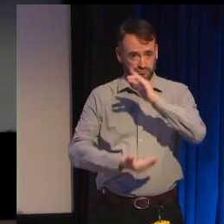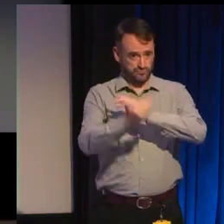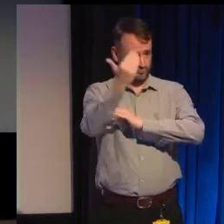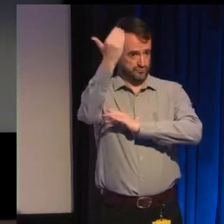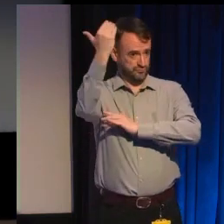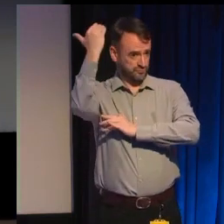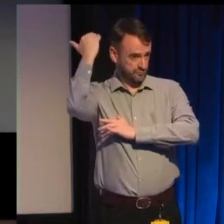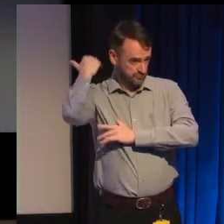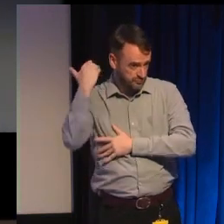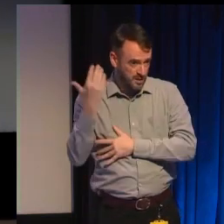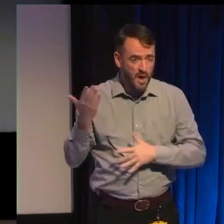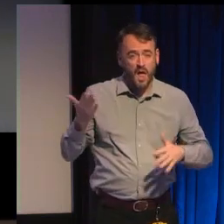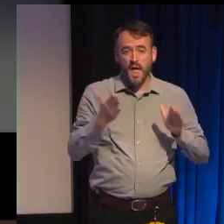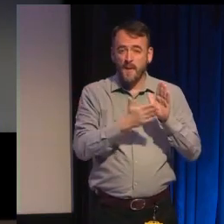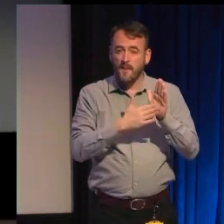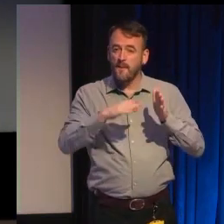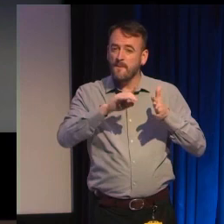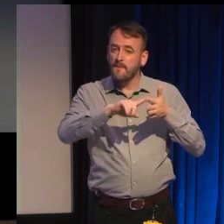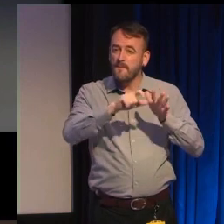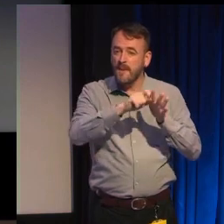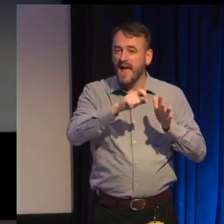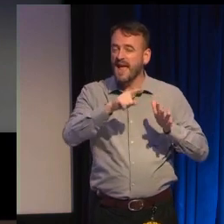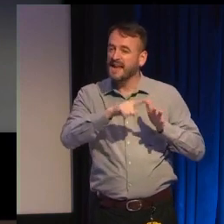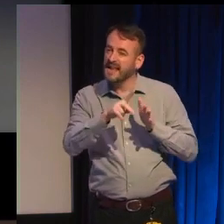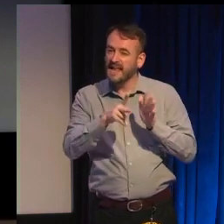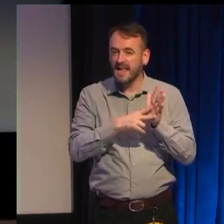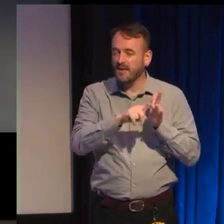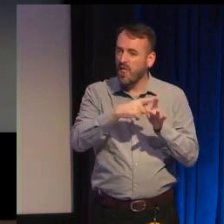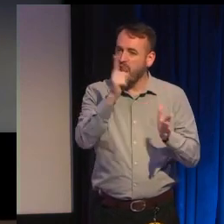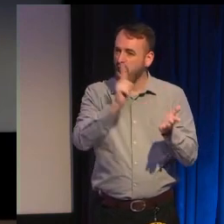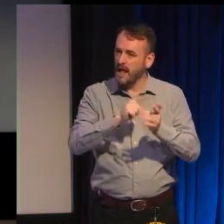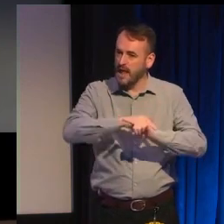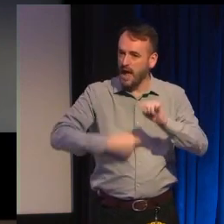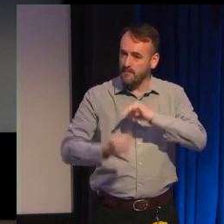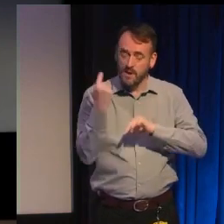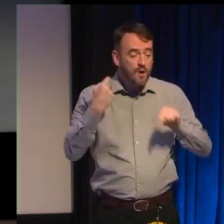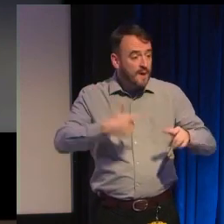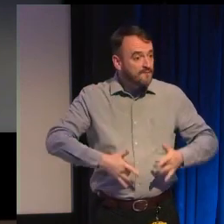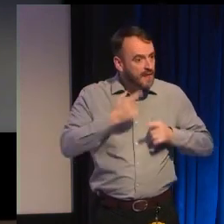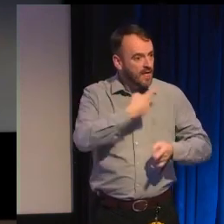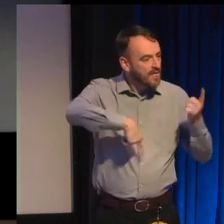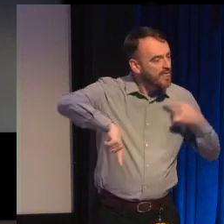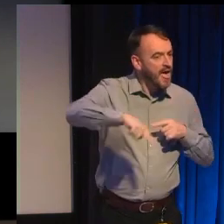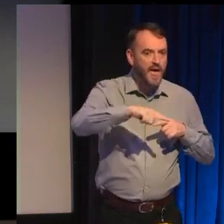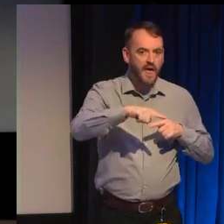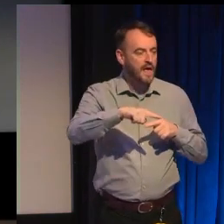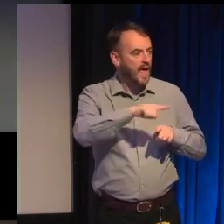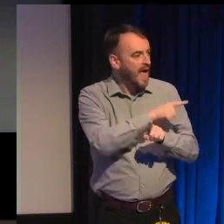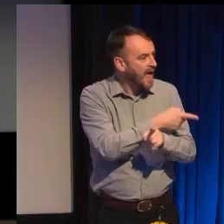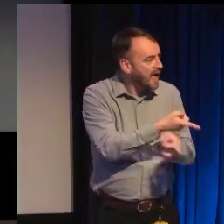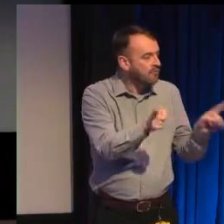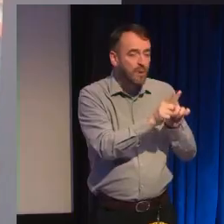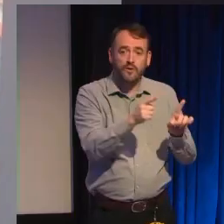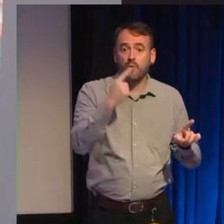middle ages it feels like a familiar historical period but it's pretty much pure fantasy arising from a chain of